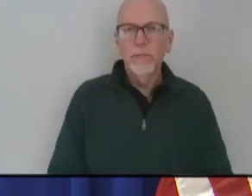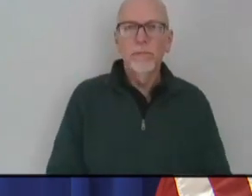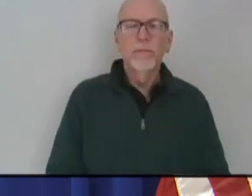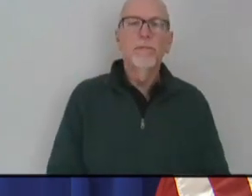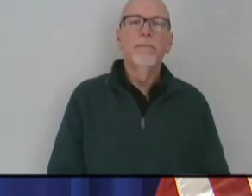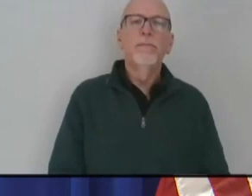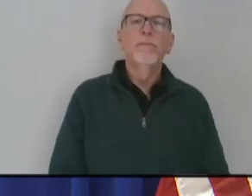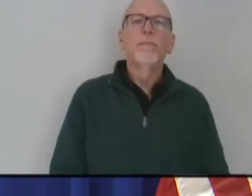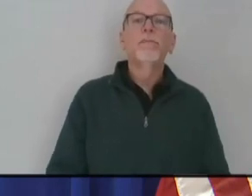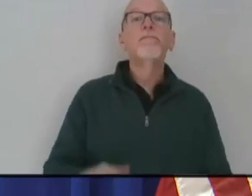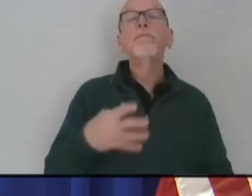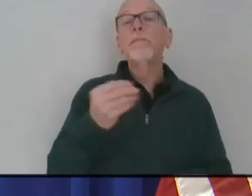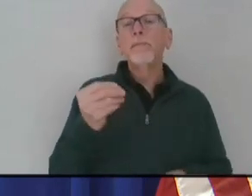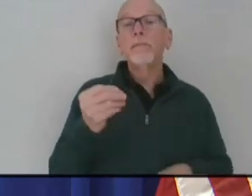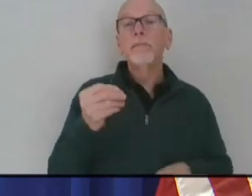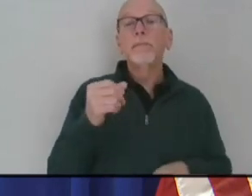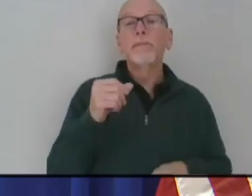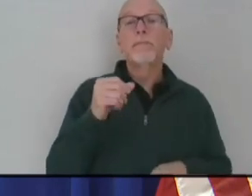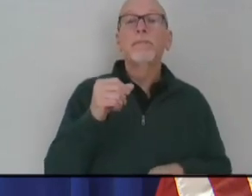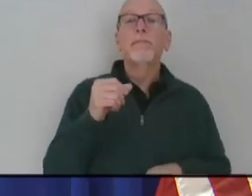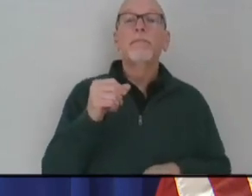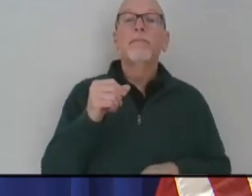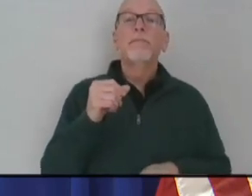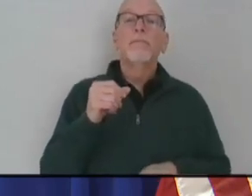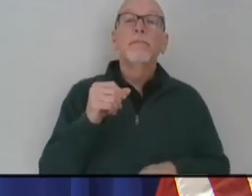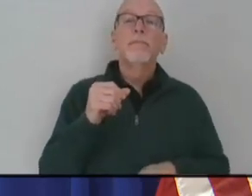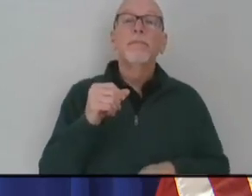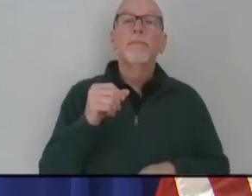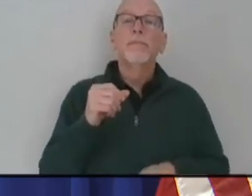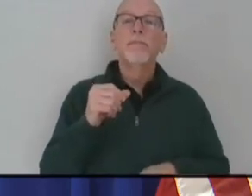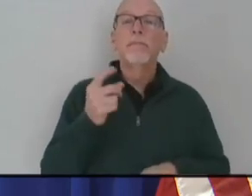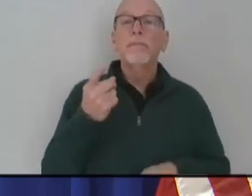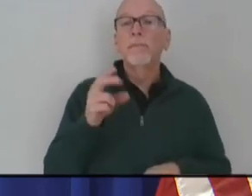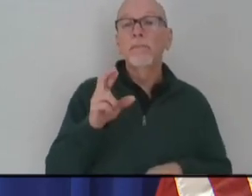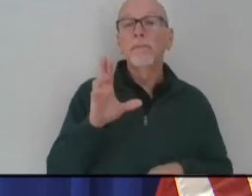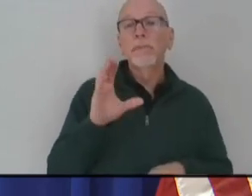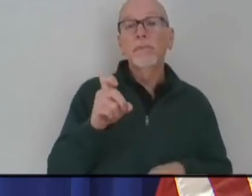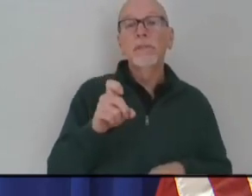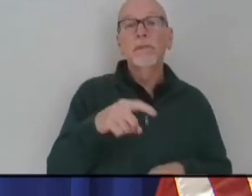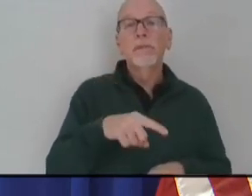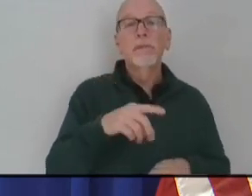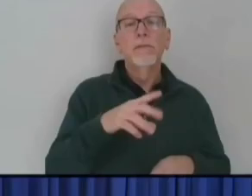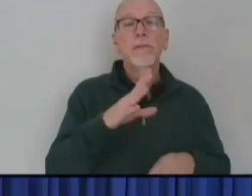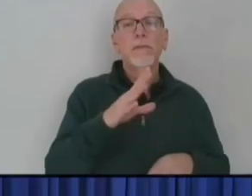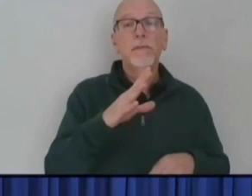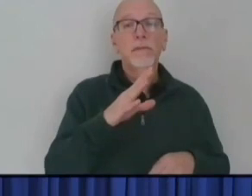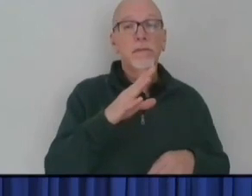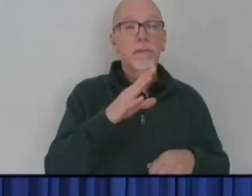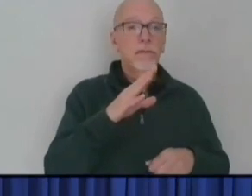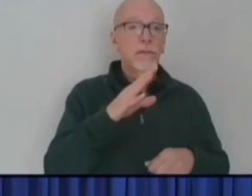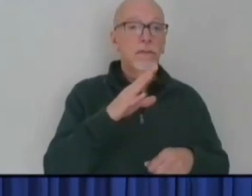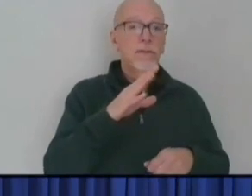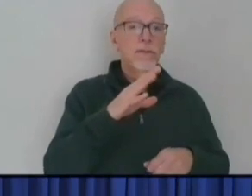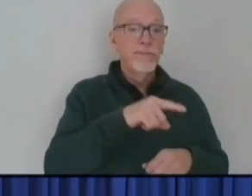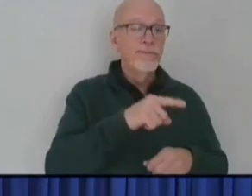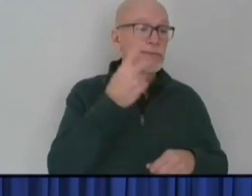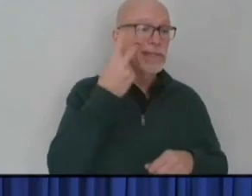And I'll just say that, Dr. Box, you're seeing this and all the